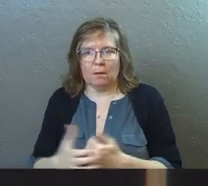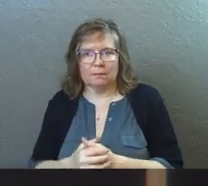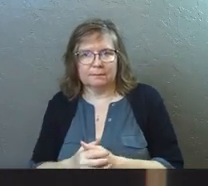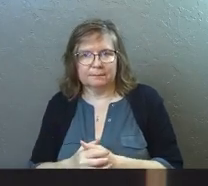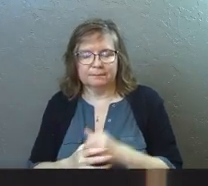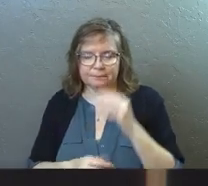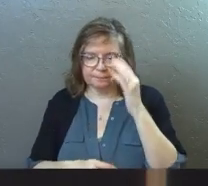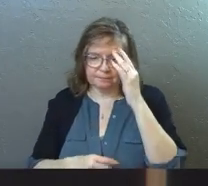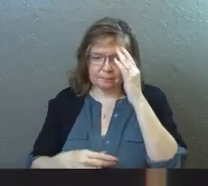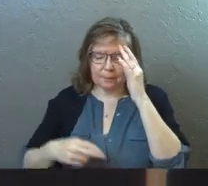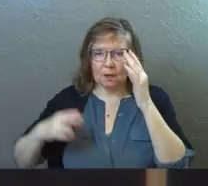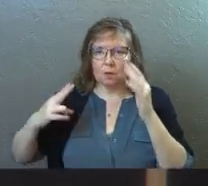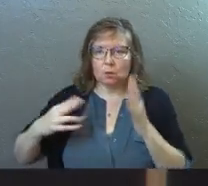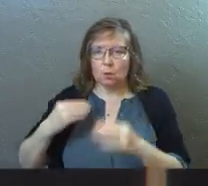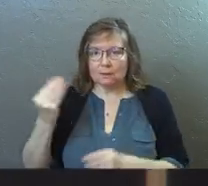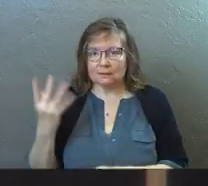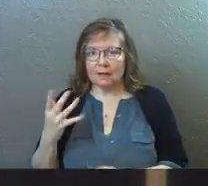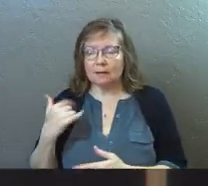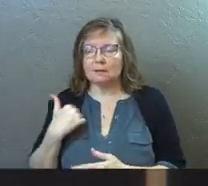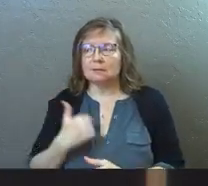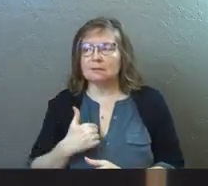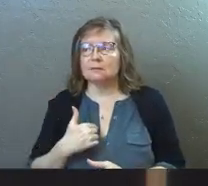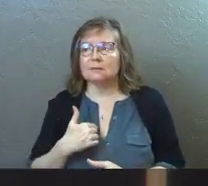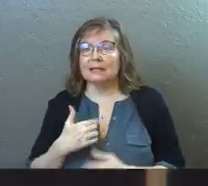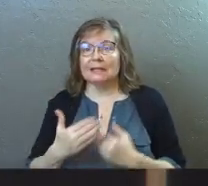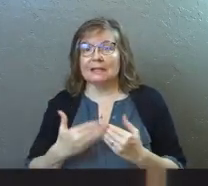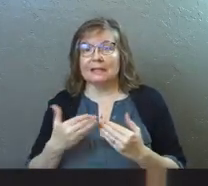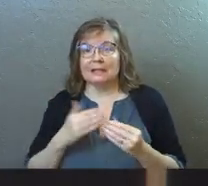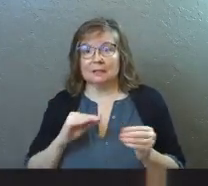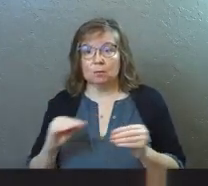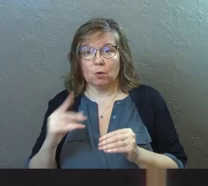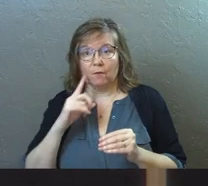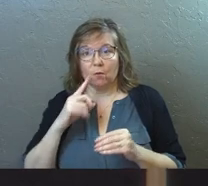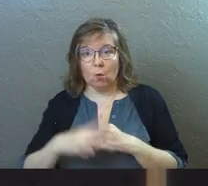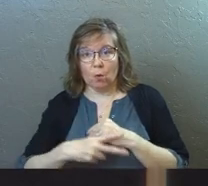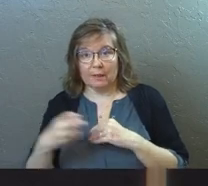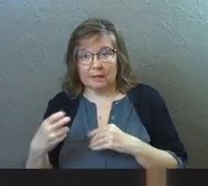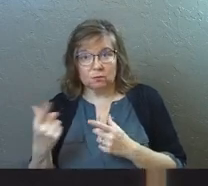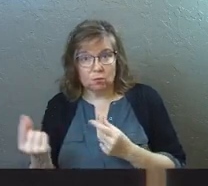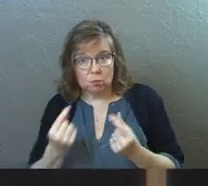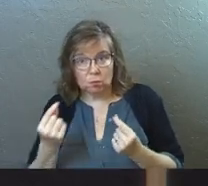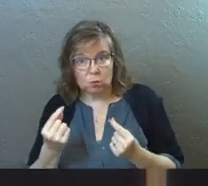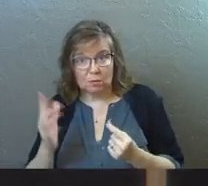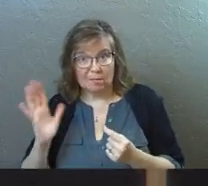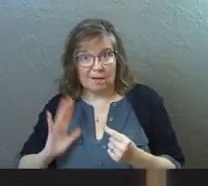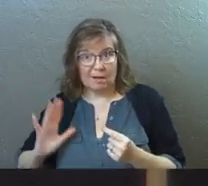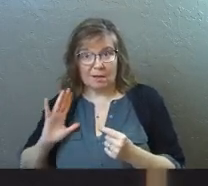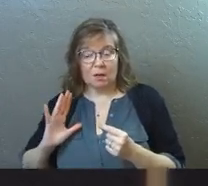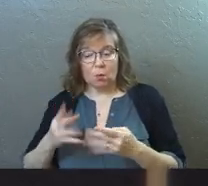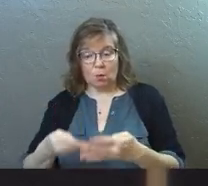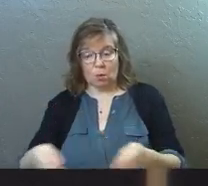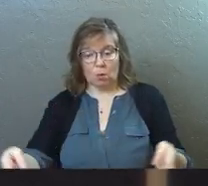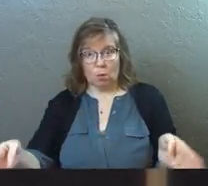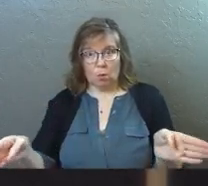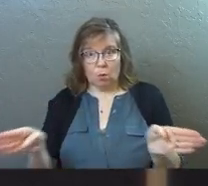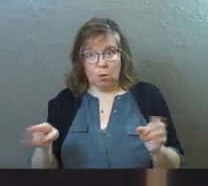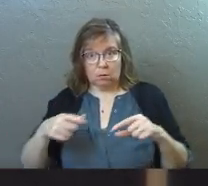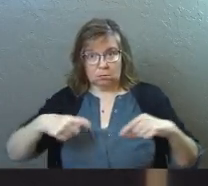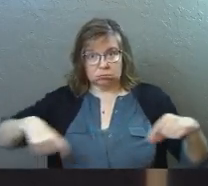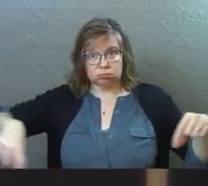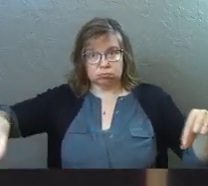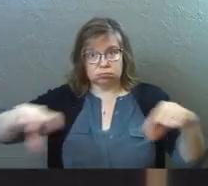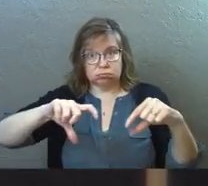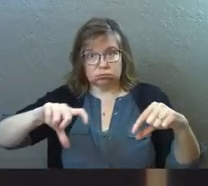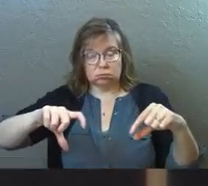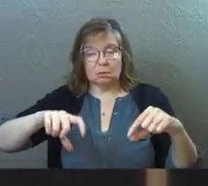want. And historians tell us that the easiest move for thieves and robbers in those days was to come to the outside